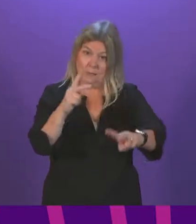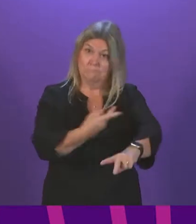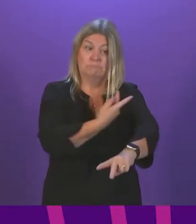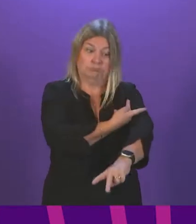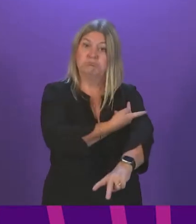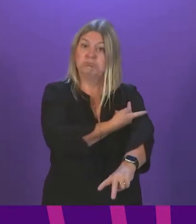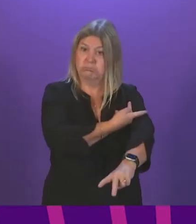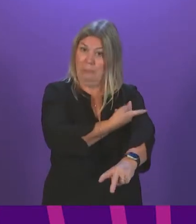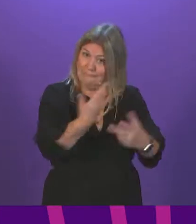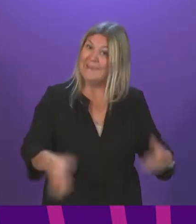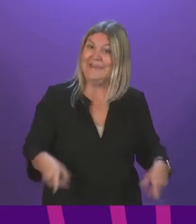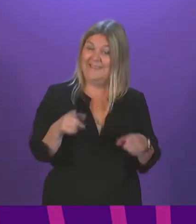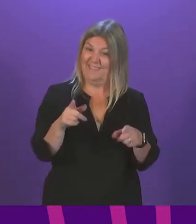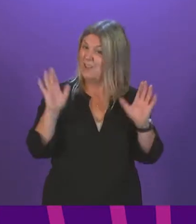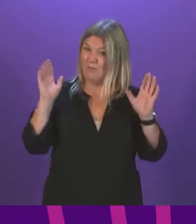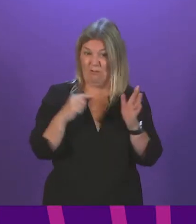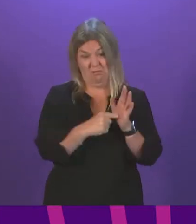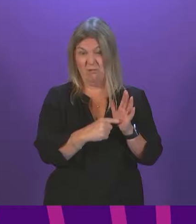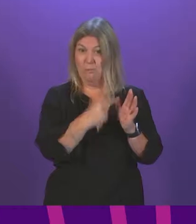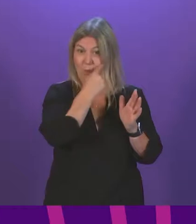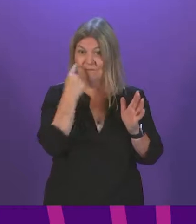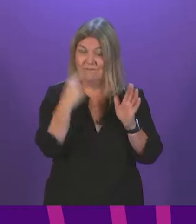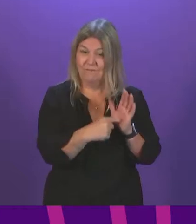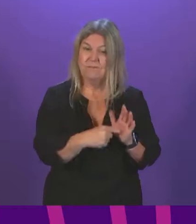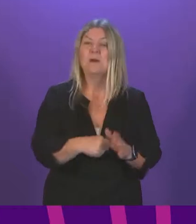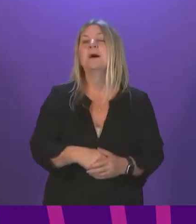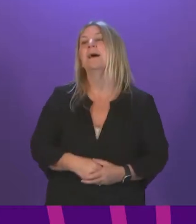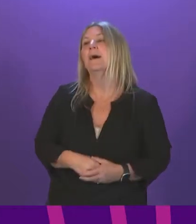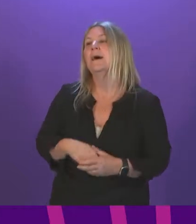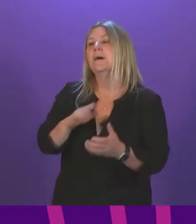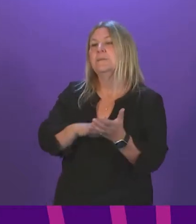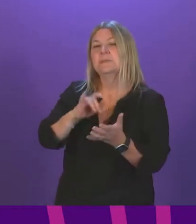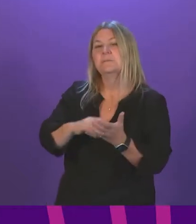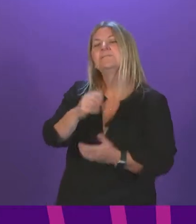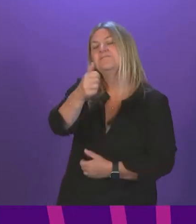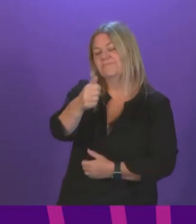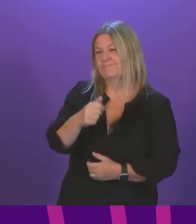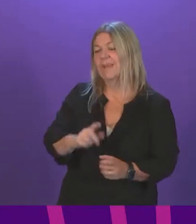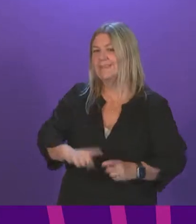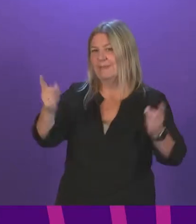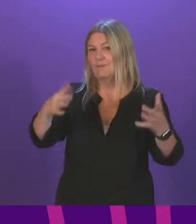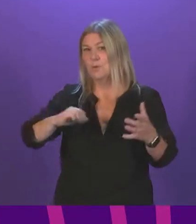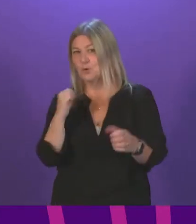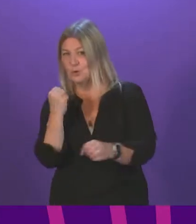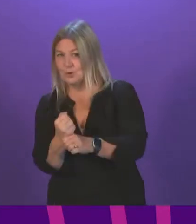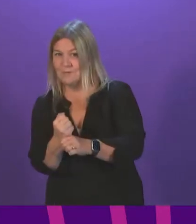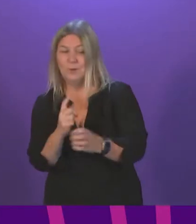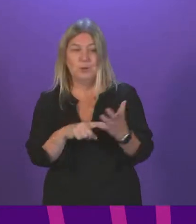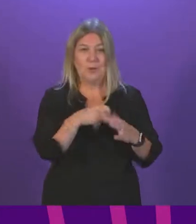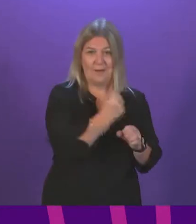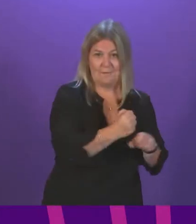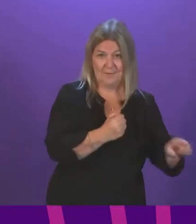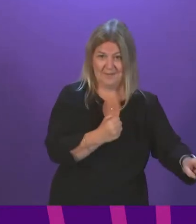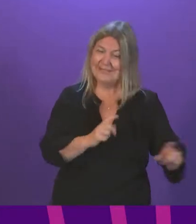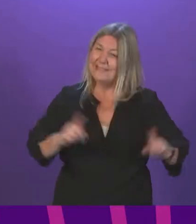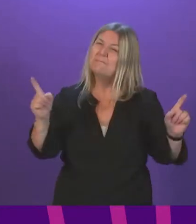Graham Simpson. Well, of course, the difference between the UK government and the Scottish government is the Scottish government has actually set a date